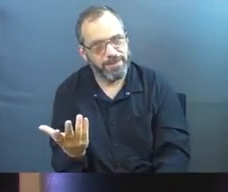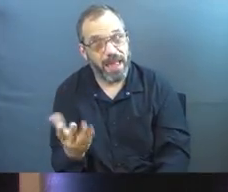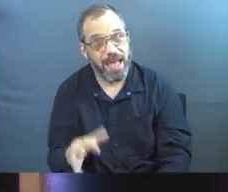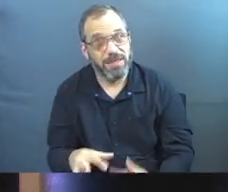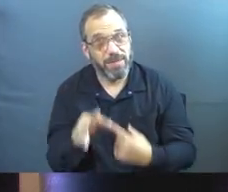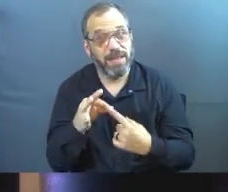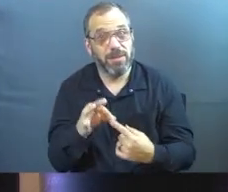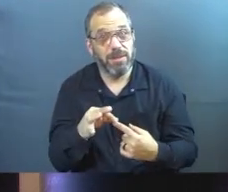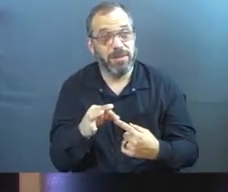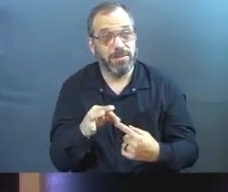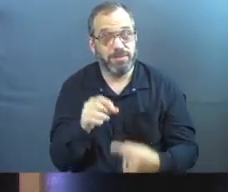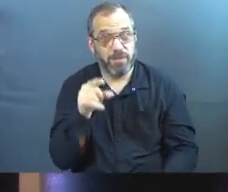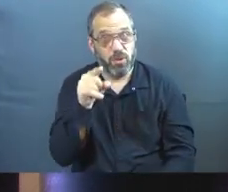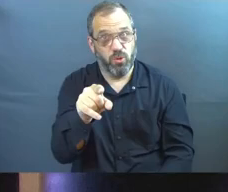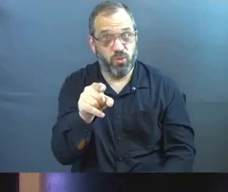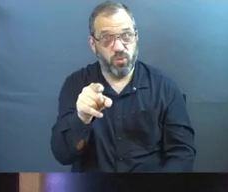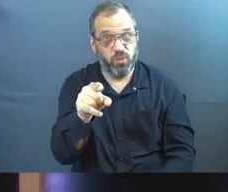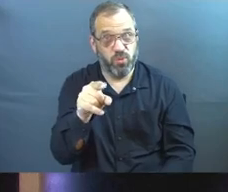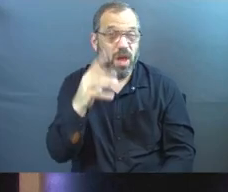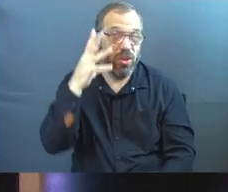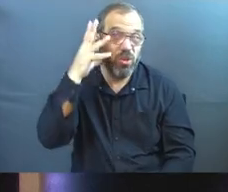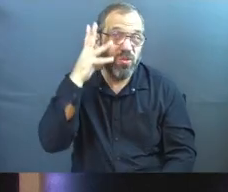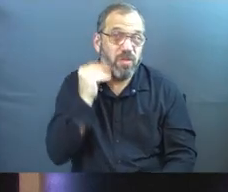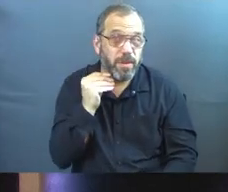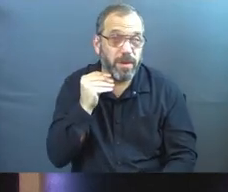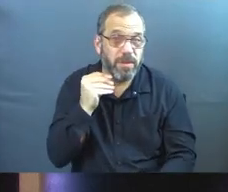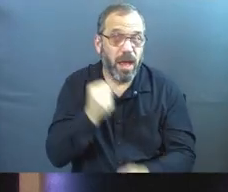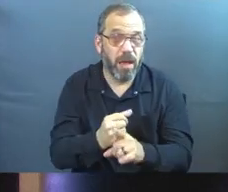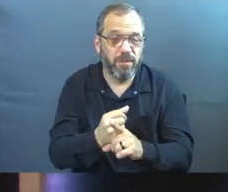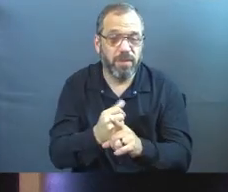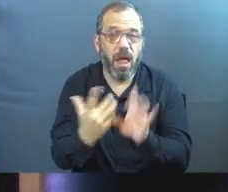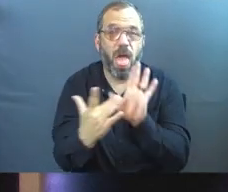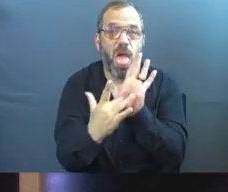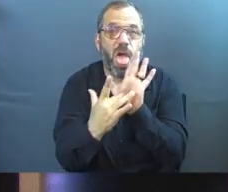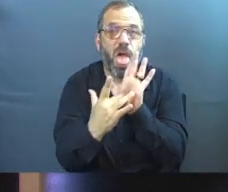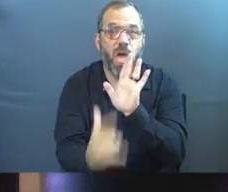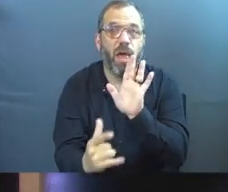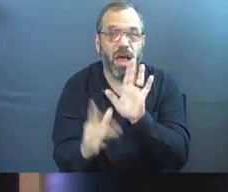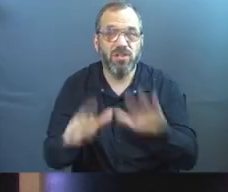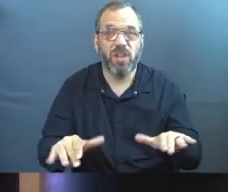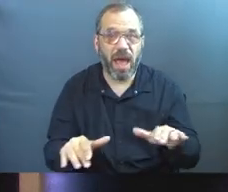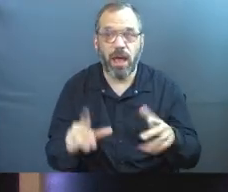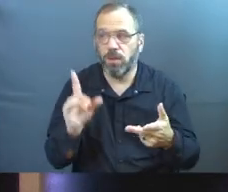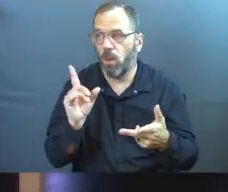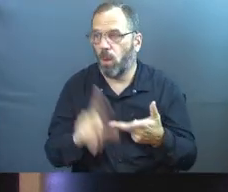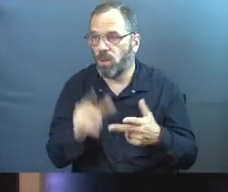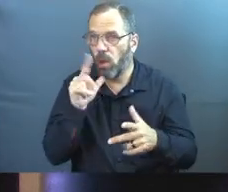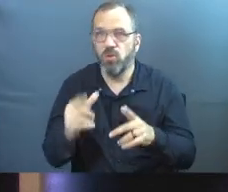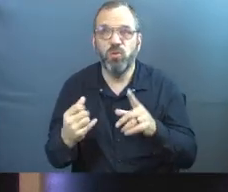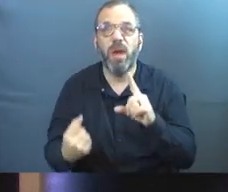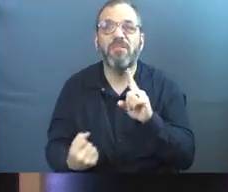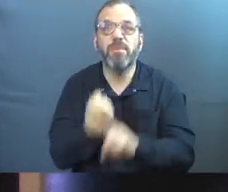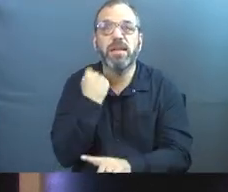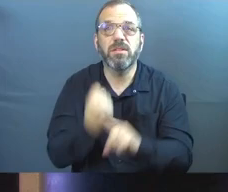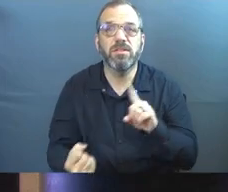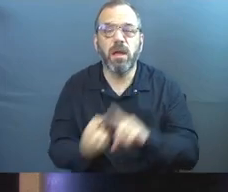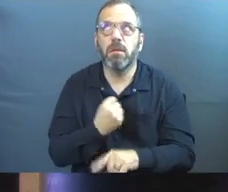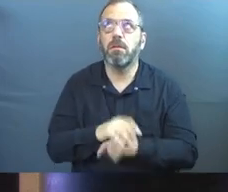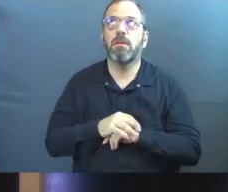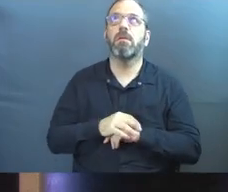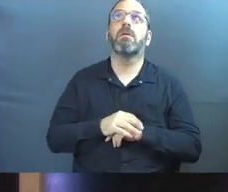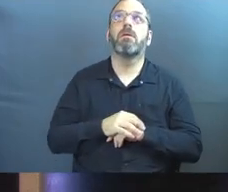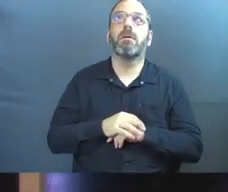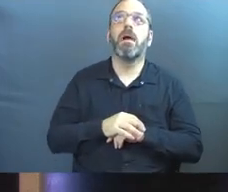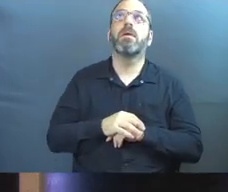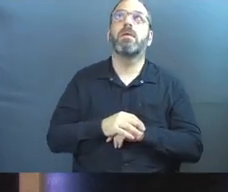Especially if you've been touched by that yourself and assault victims. And we start thinking,